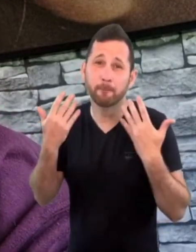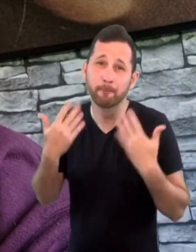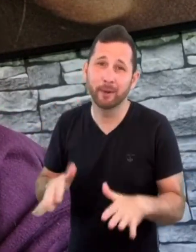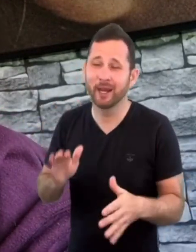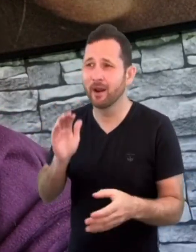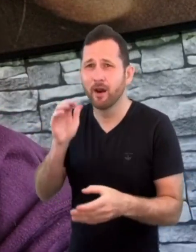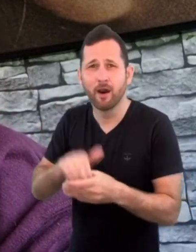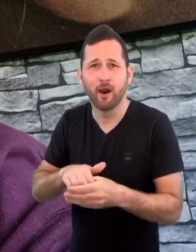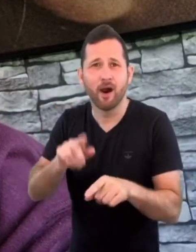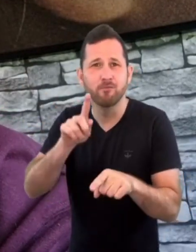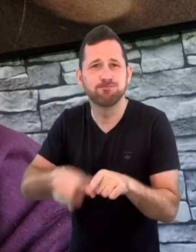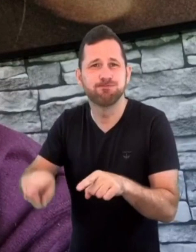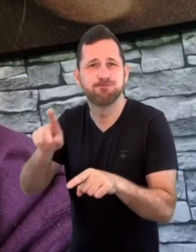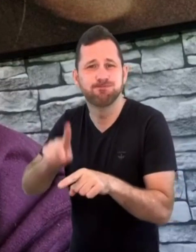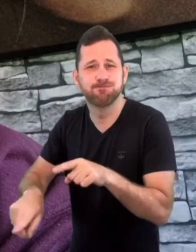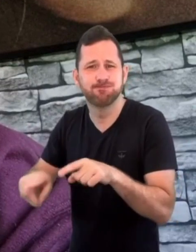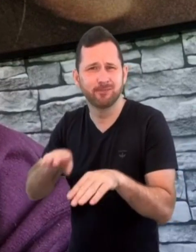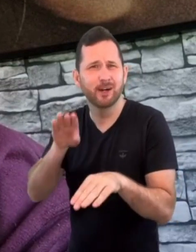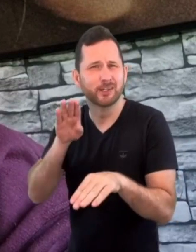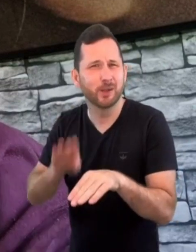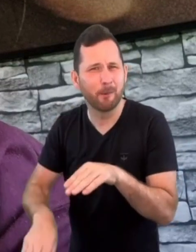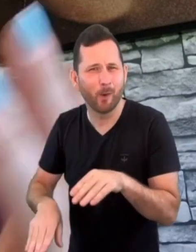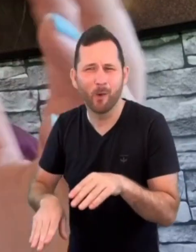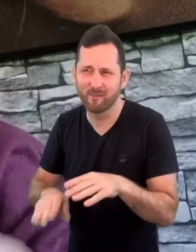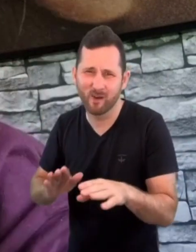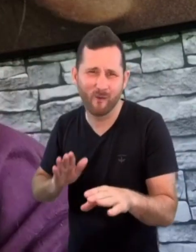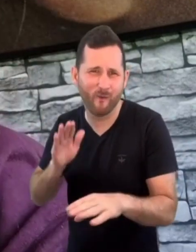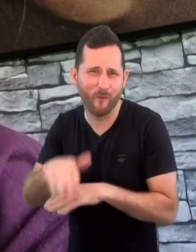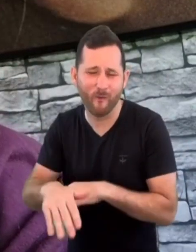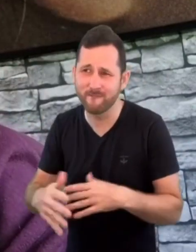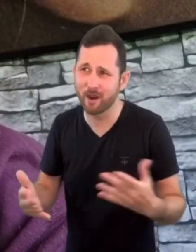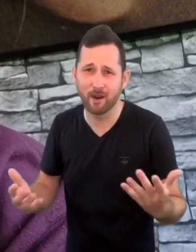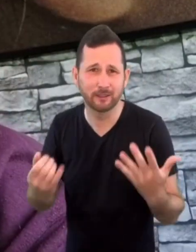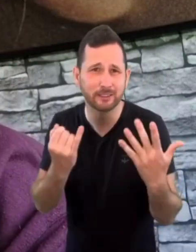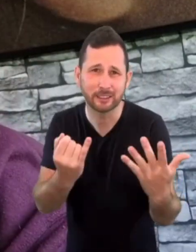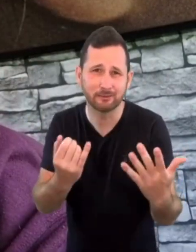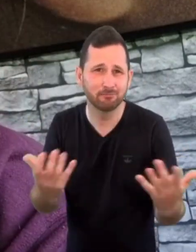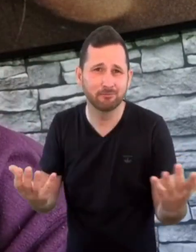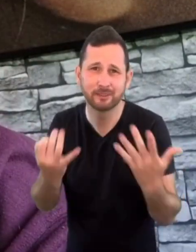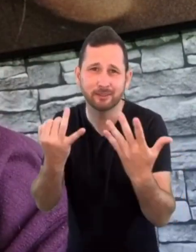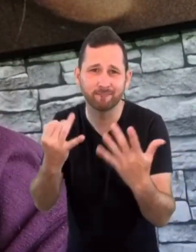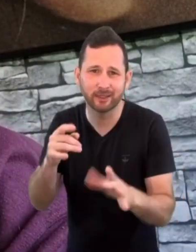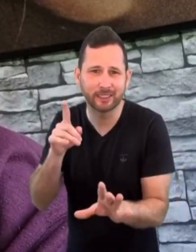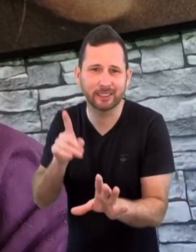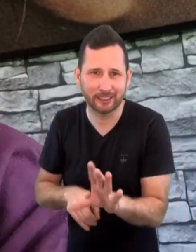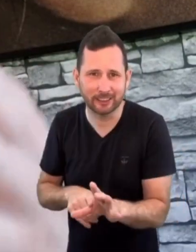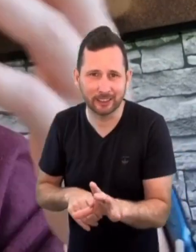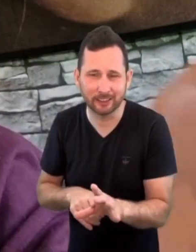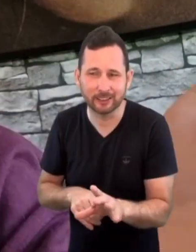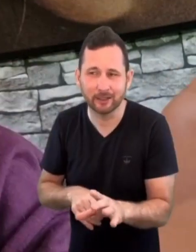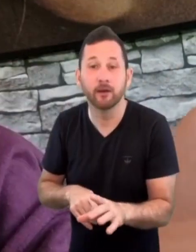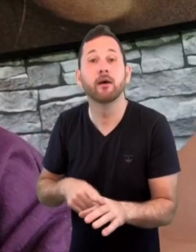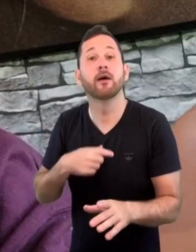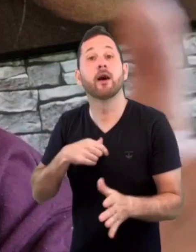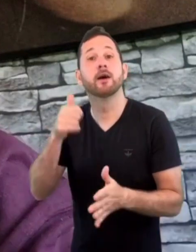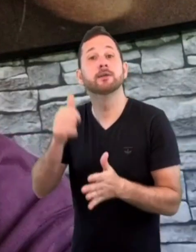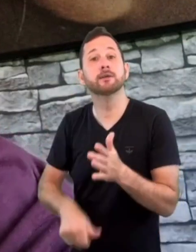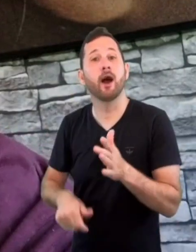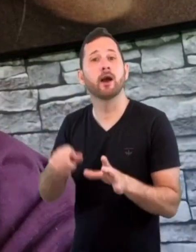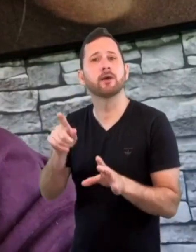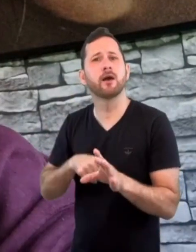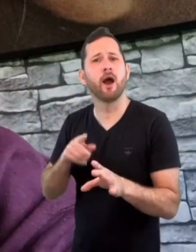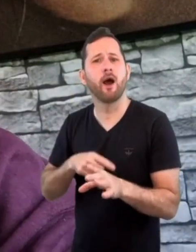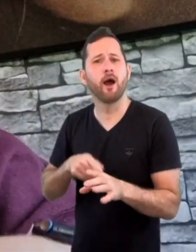and yeah, a lot has happened in the six or seven years I've been playing. So I started when I was younger,